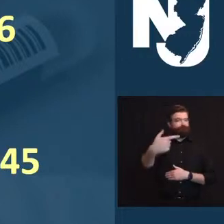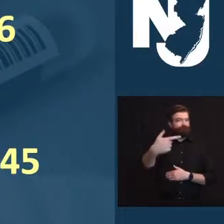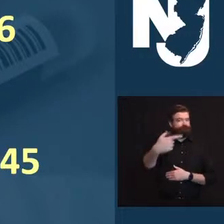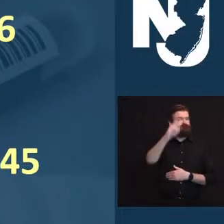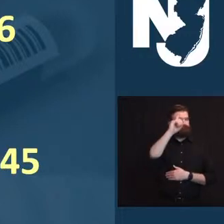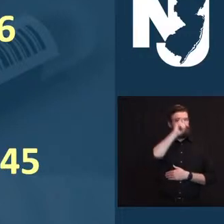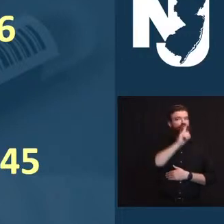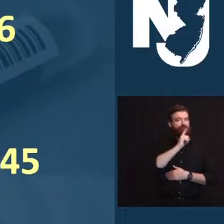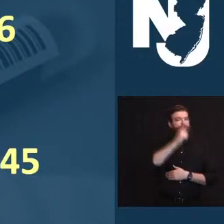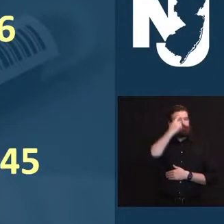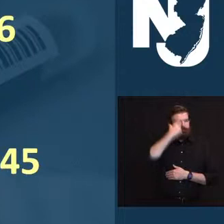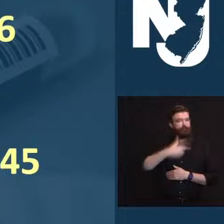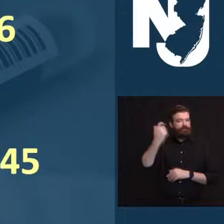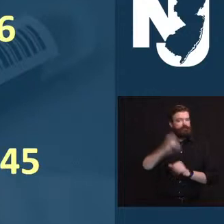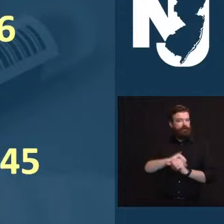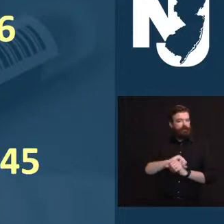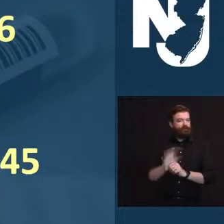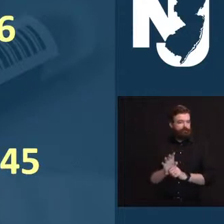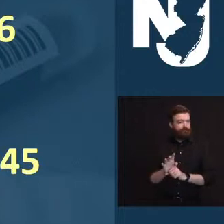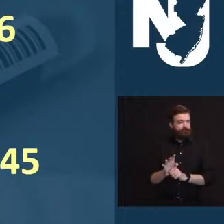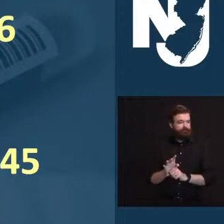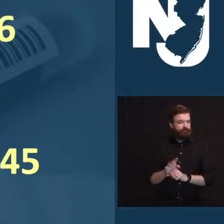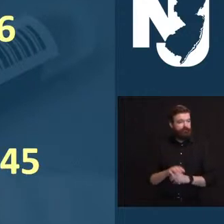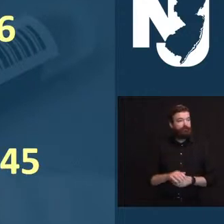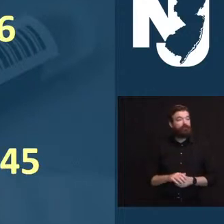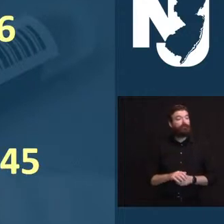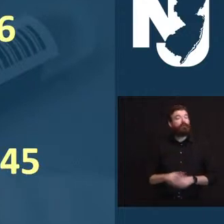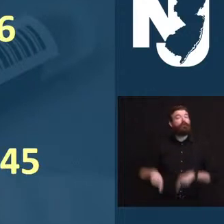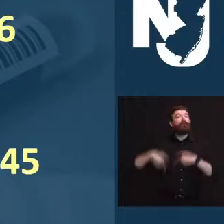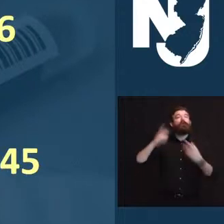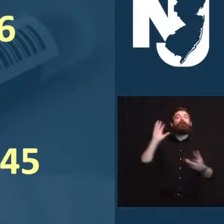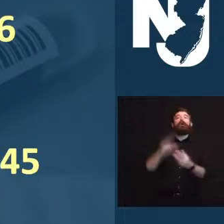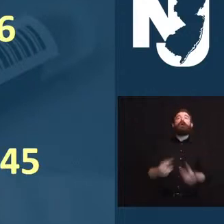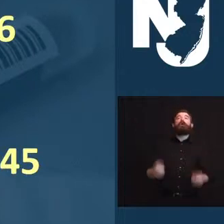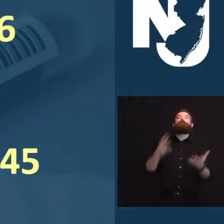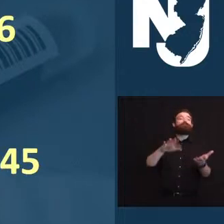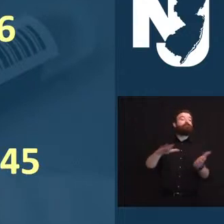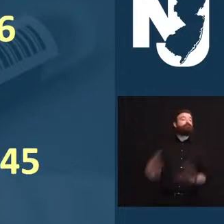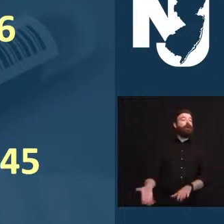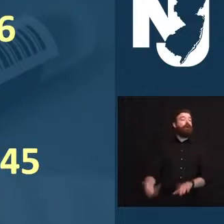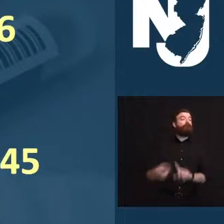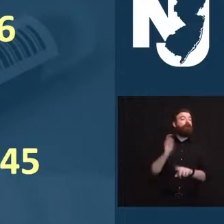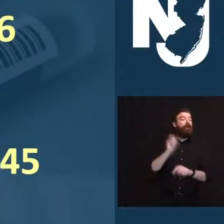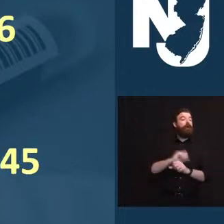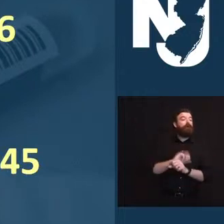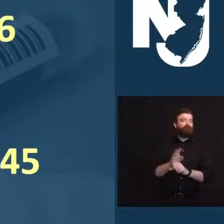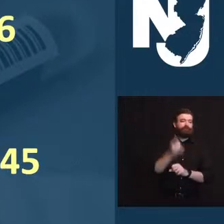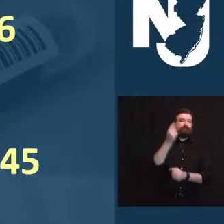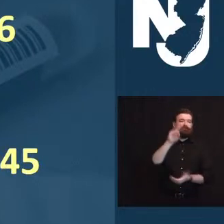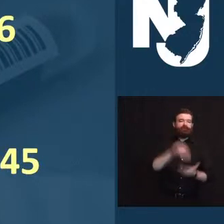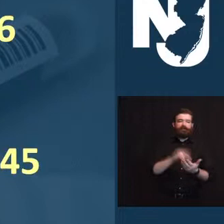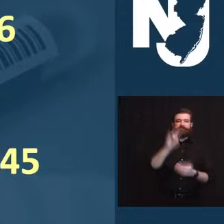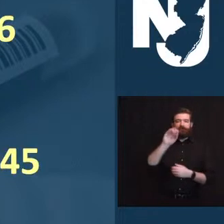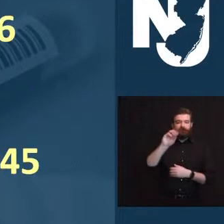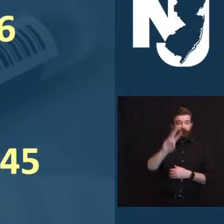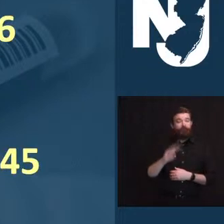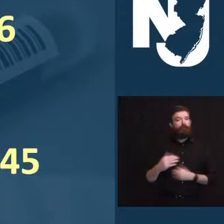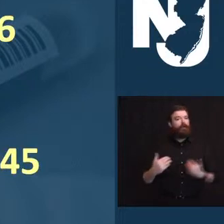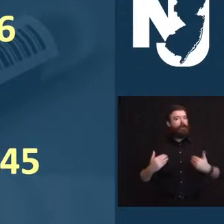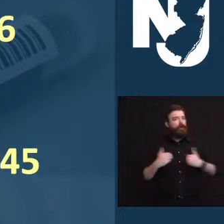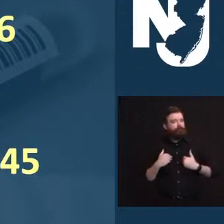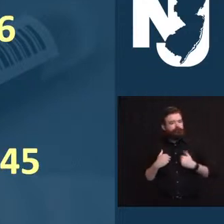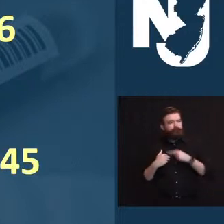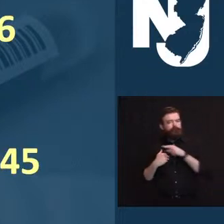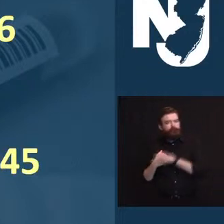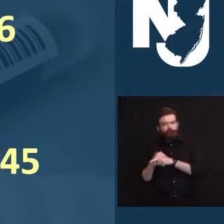of 16,706, and the number of probable deaths remains at 1,945.